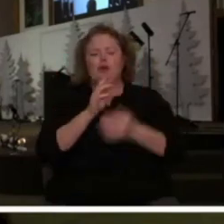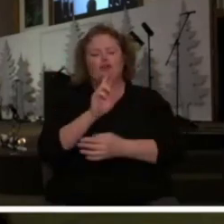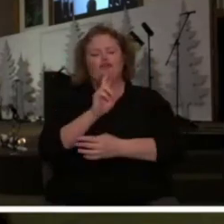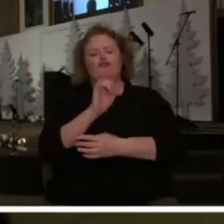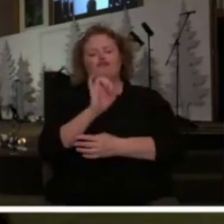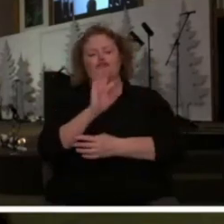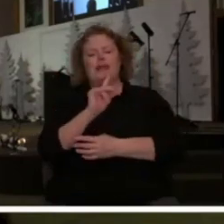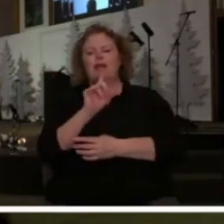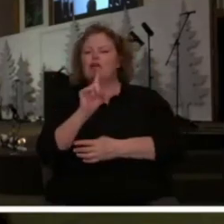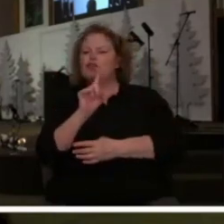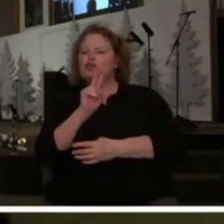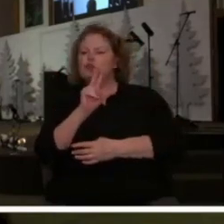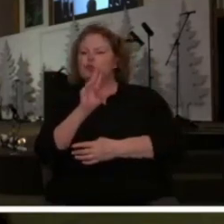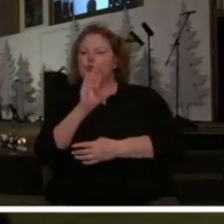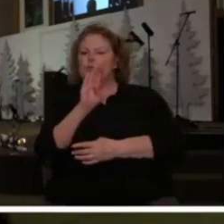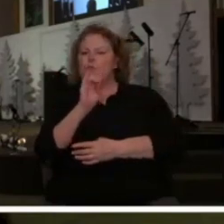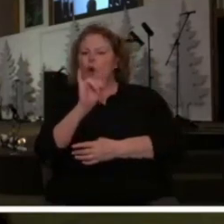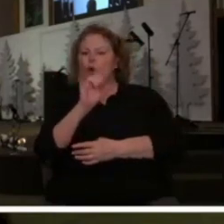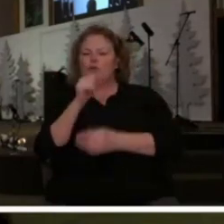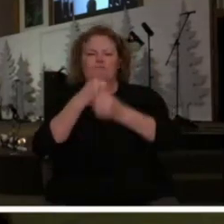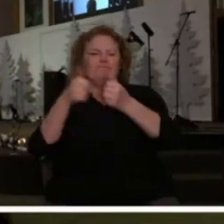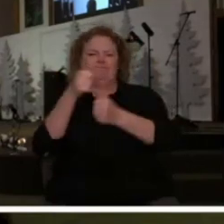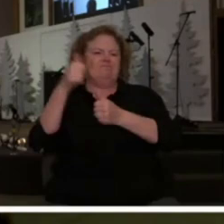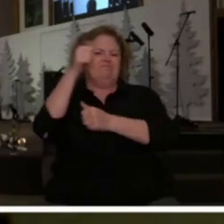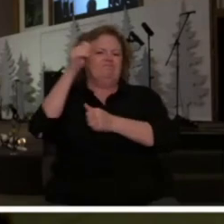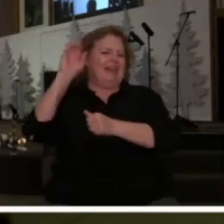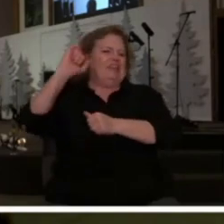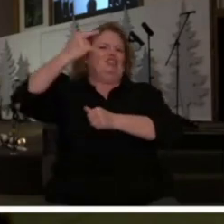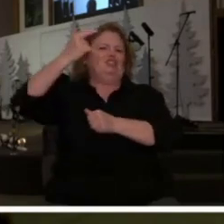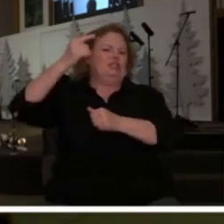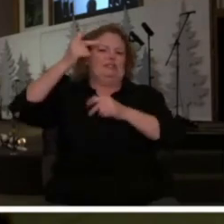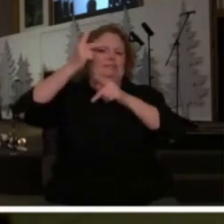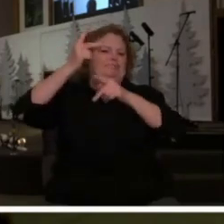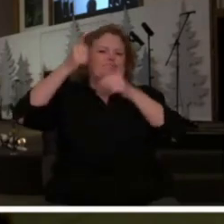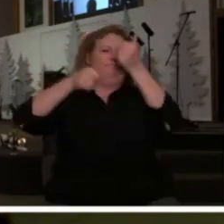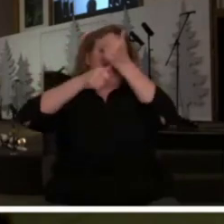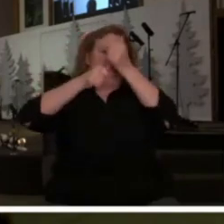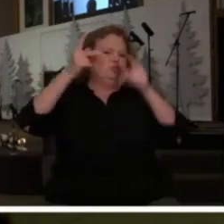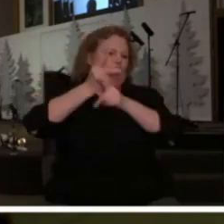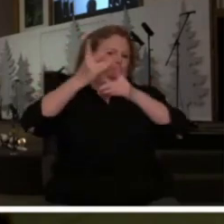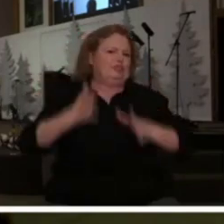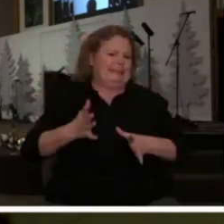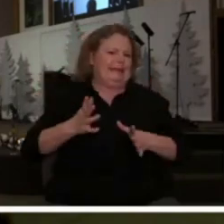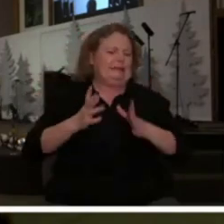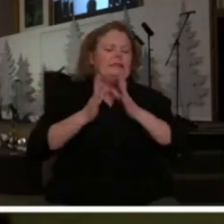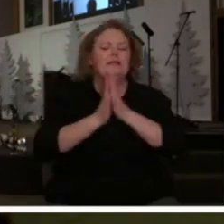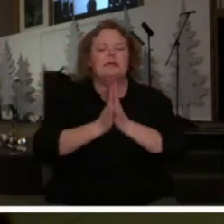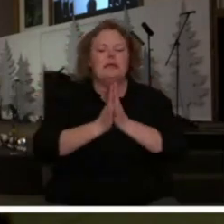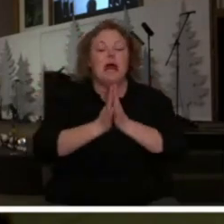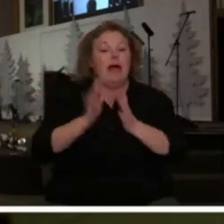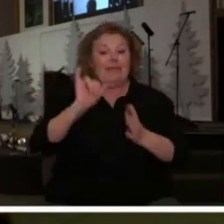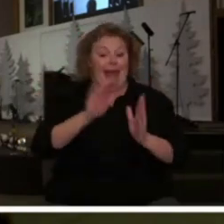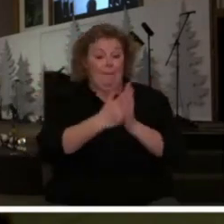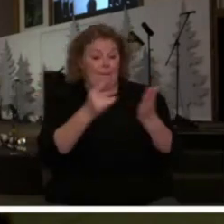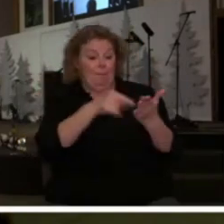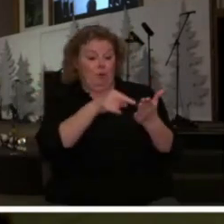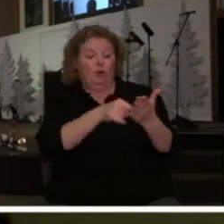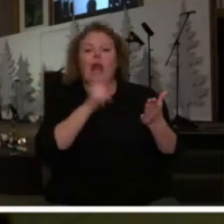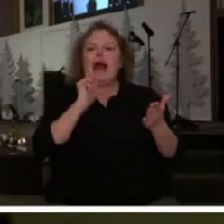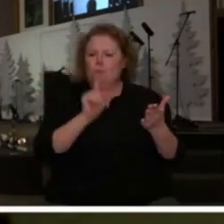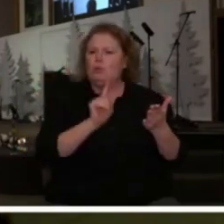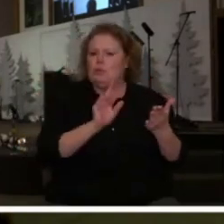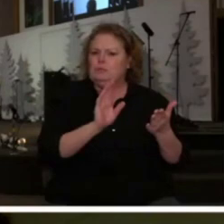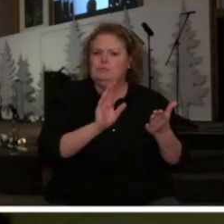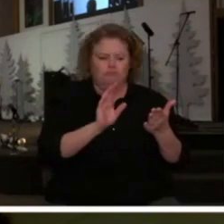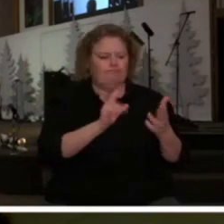Superintendent for the General Council of the Assemblies of God, and I want to make sure that I acknowledge much of his work because I'm going to be referring to it a lot throughout this series,